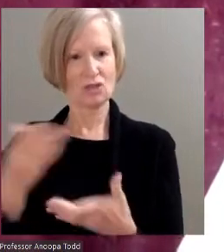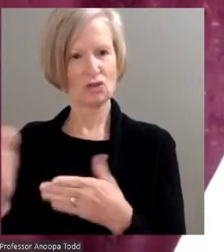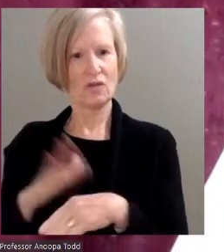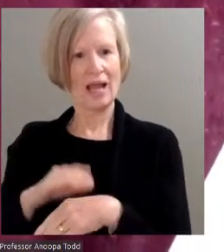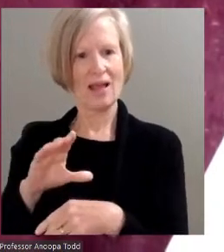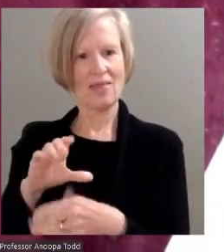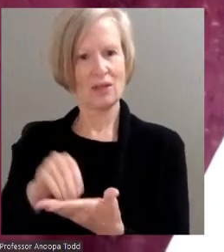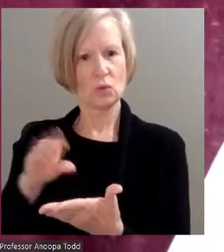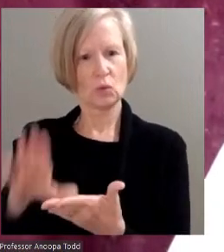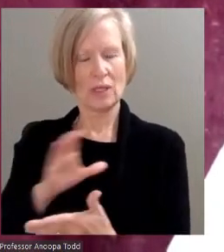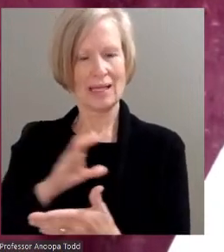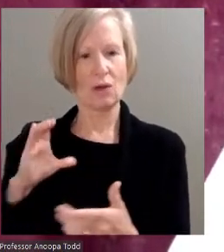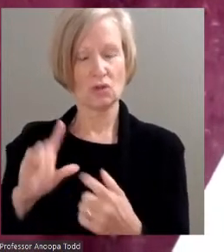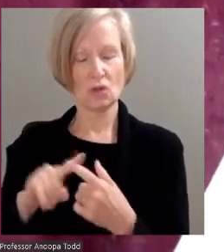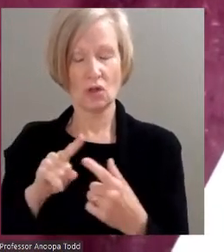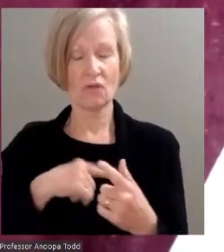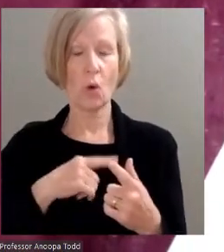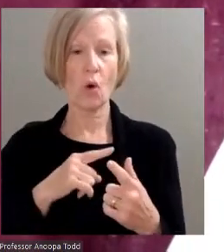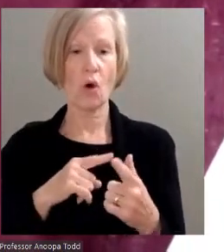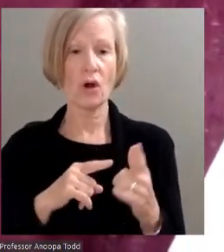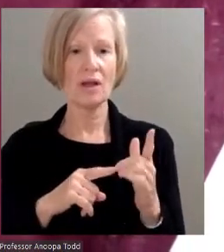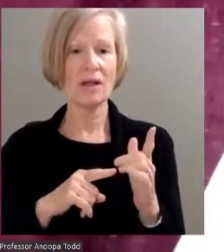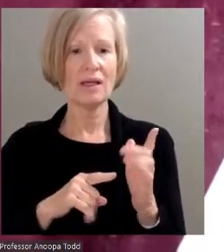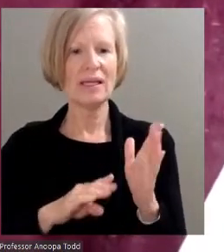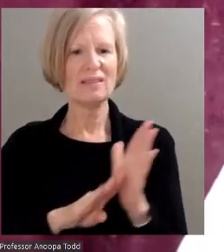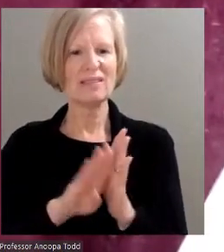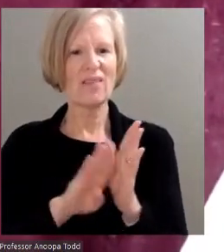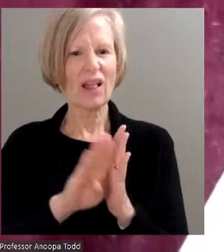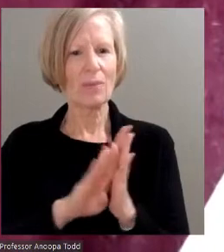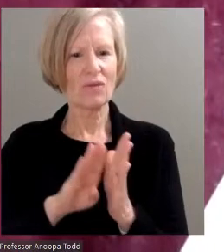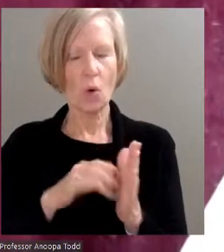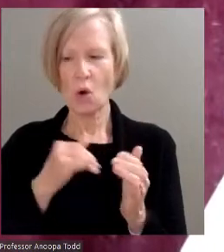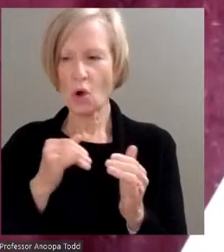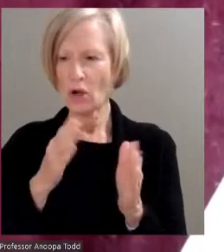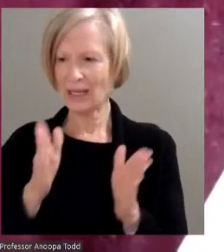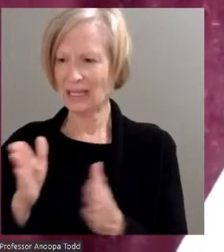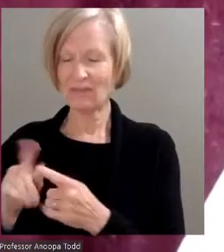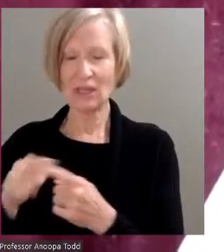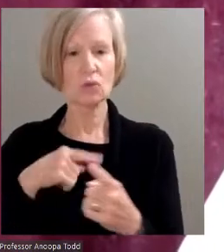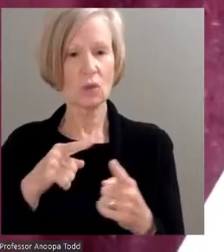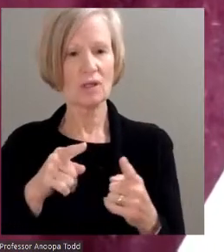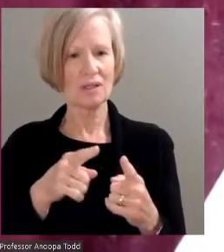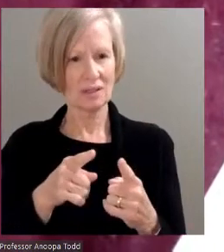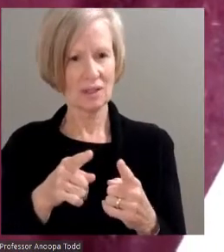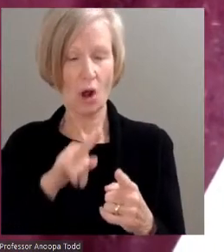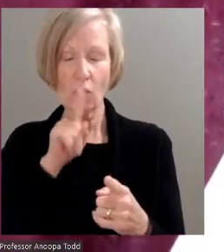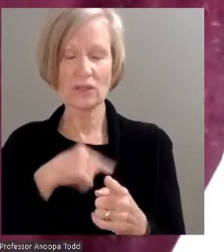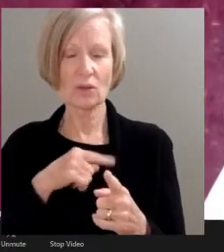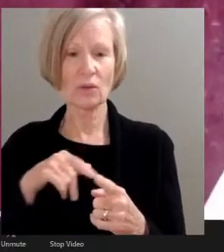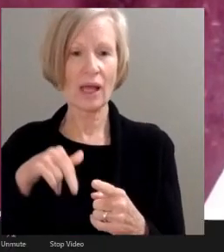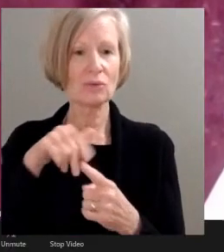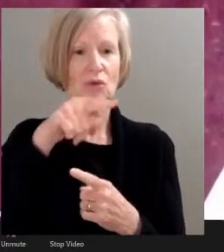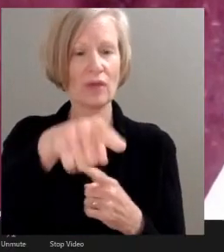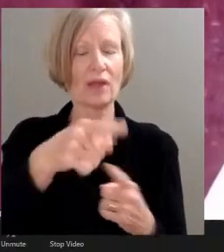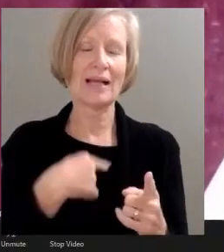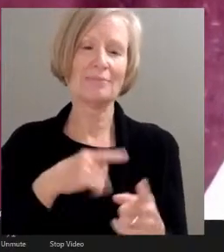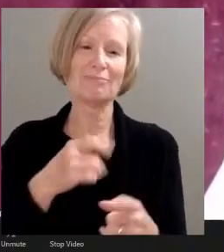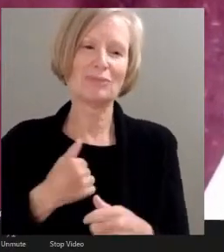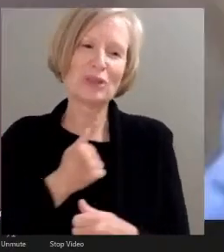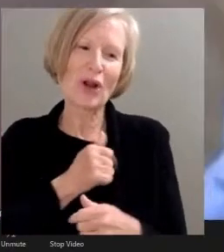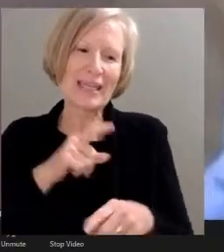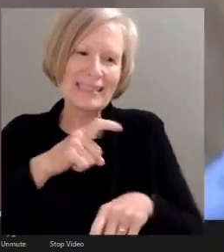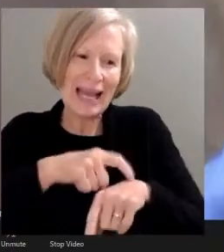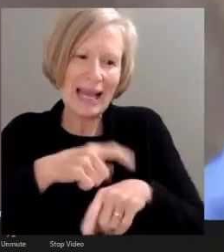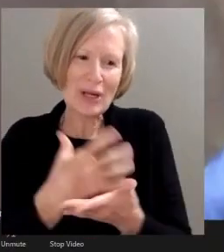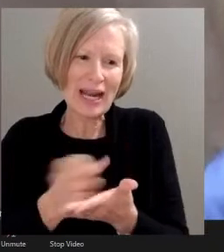individual development was just a walk to the Pross Center to speak with a counselor. I really... We're going to have to leave it there. We're at time